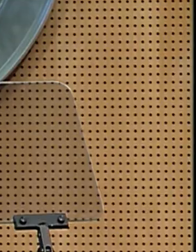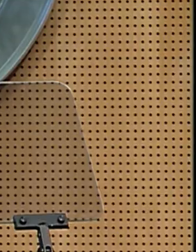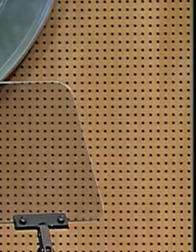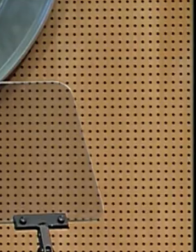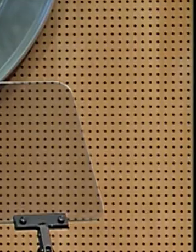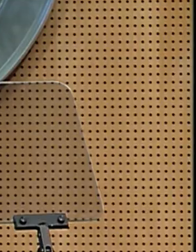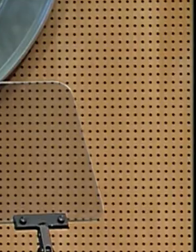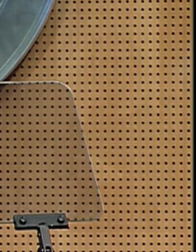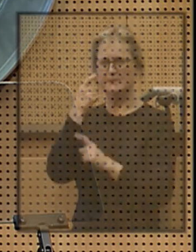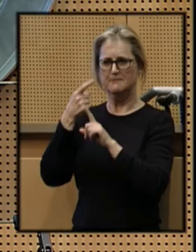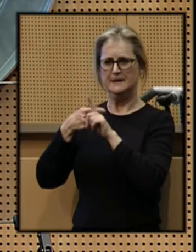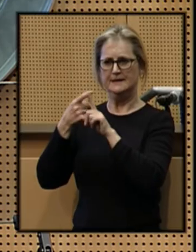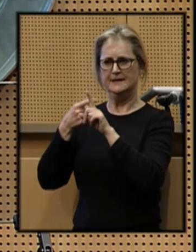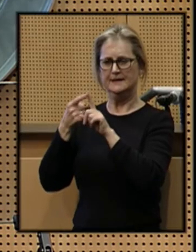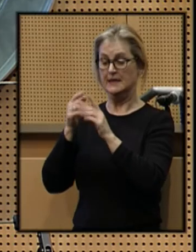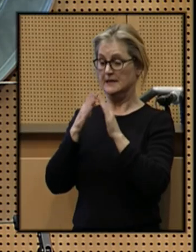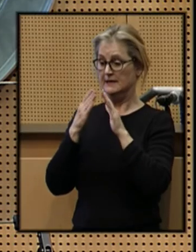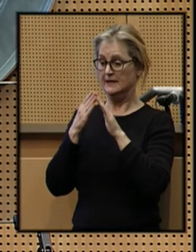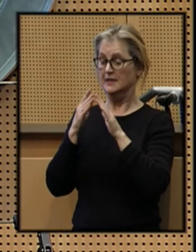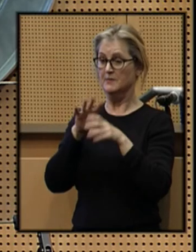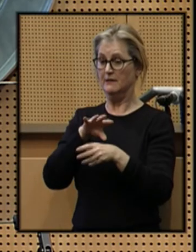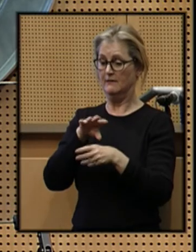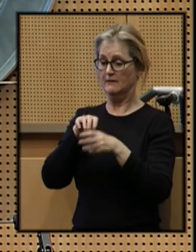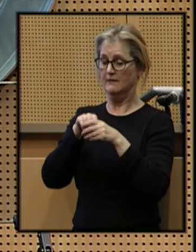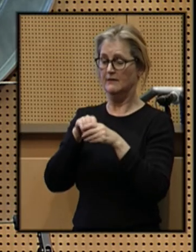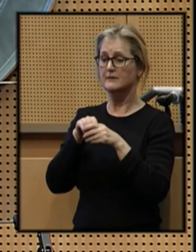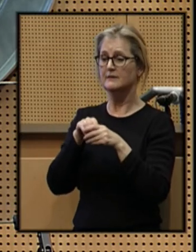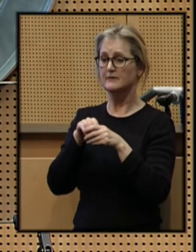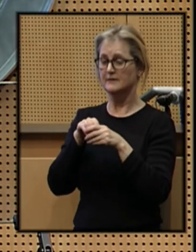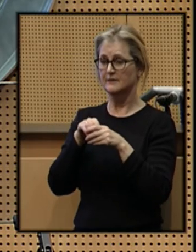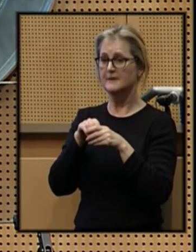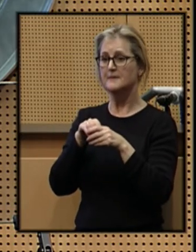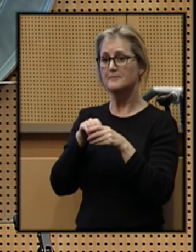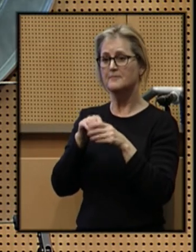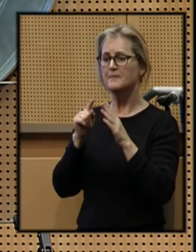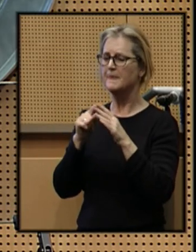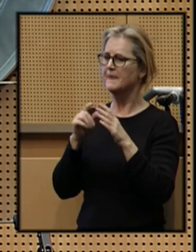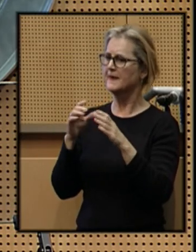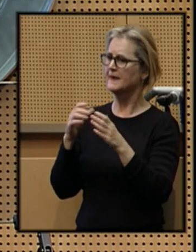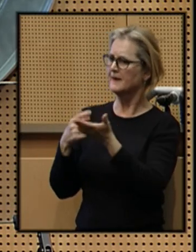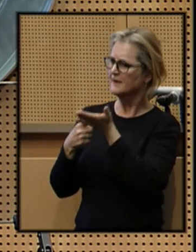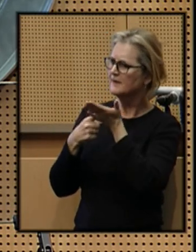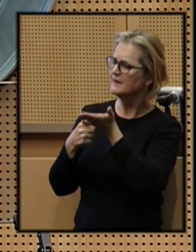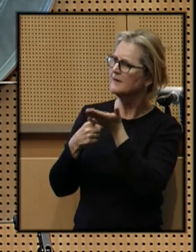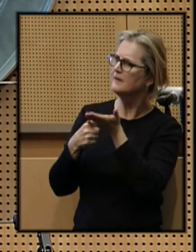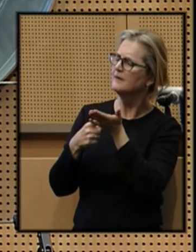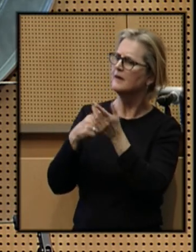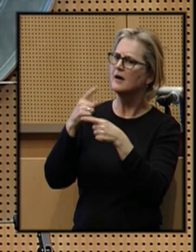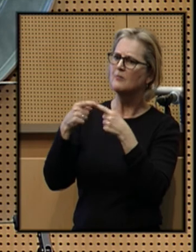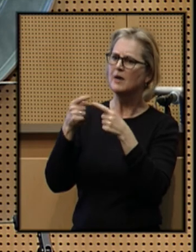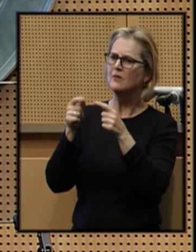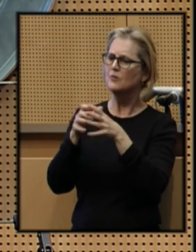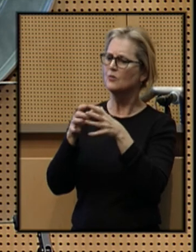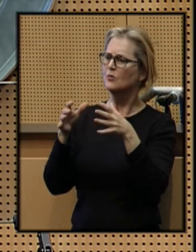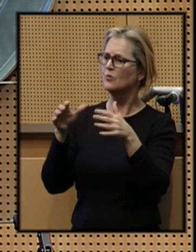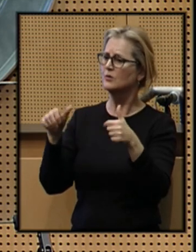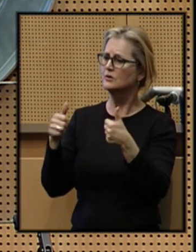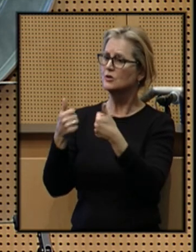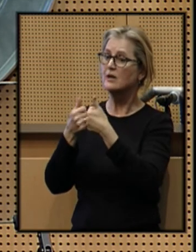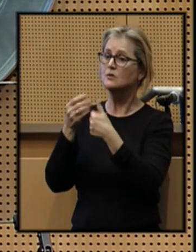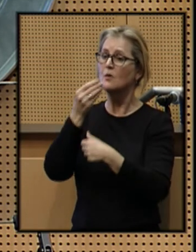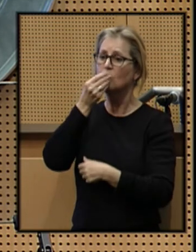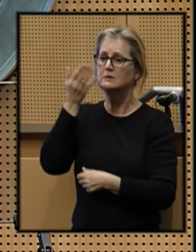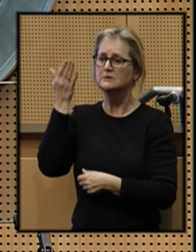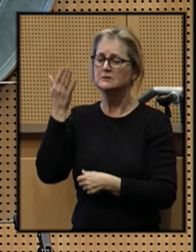In recent months, the city has been engaged in a conversation about the growing challenge of